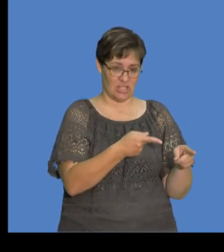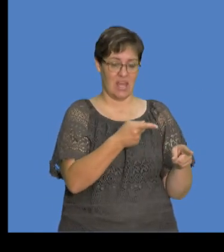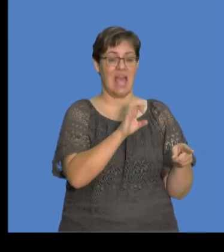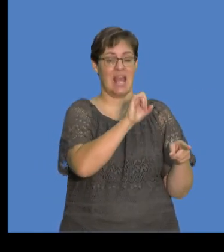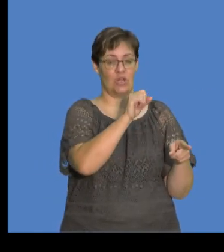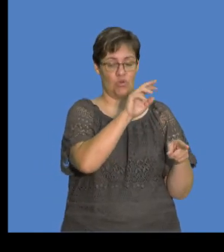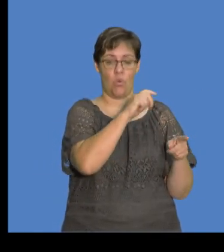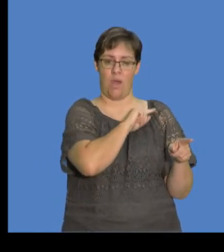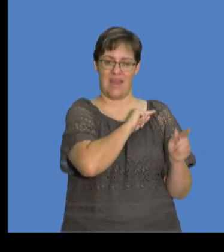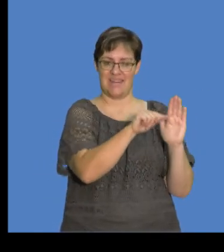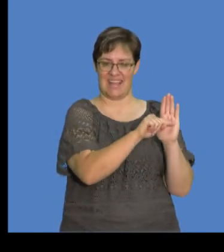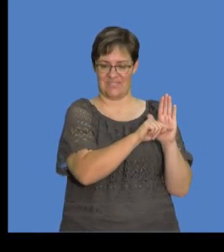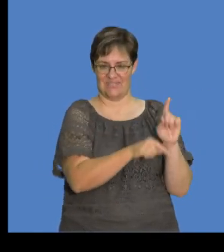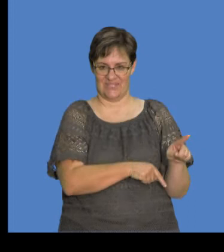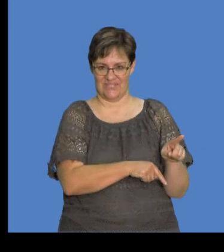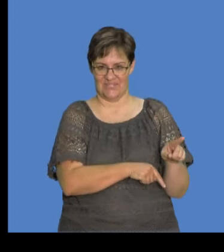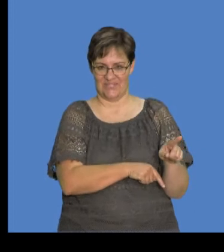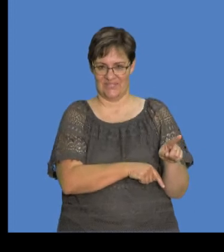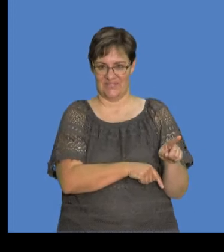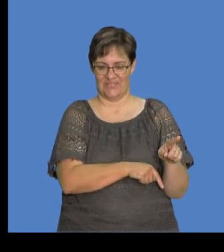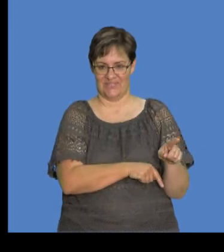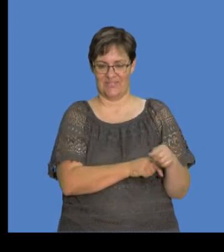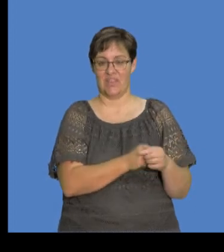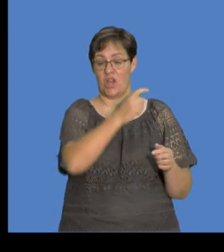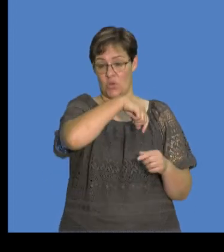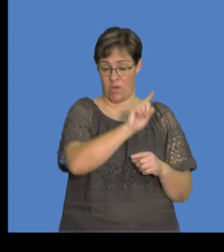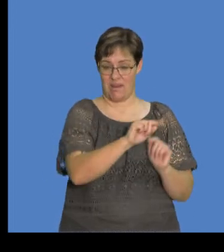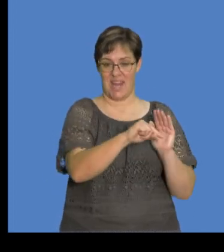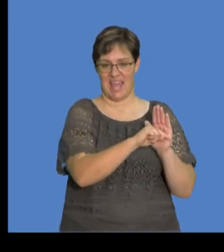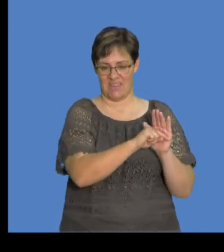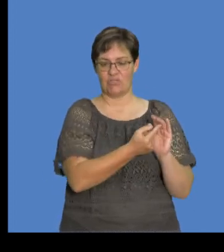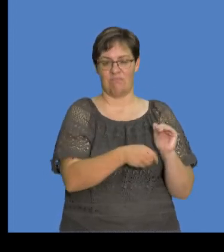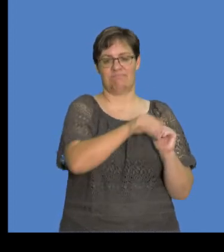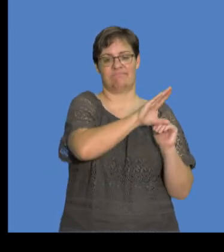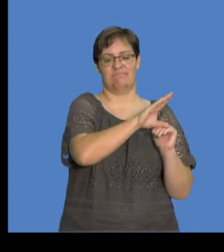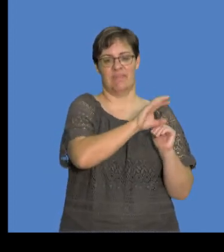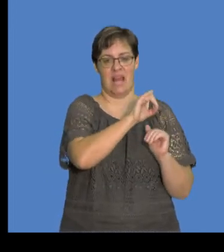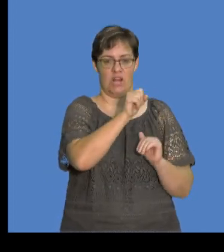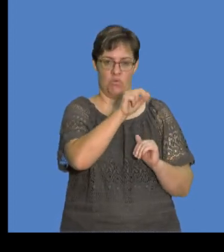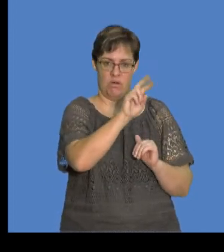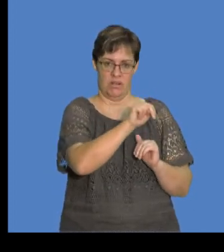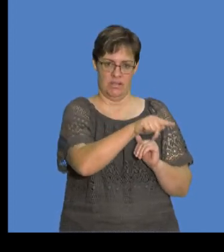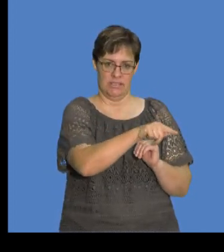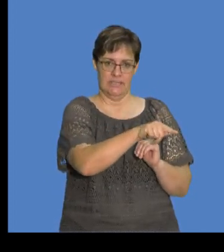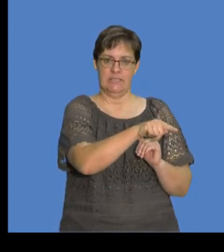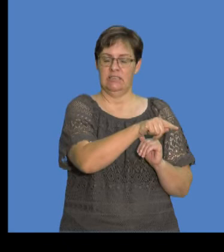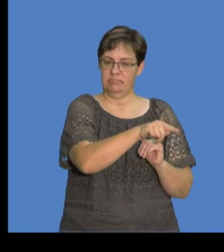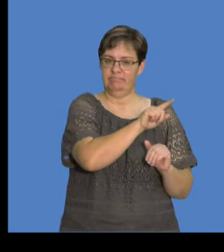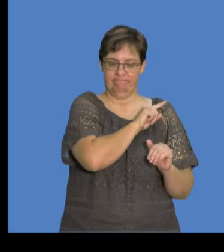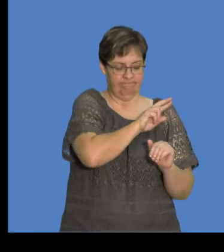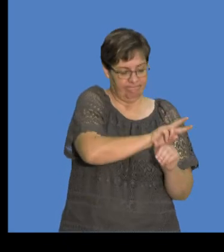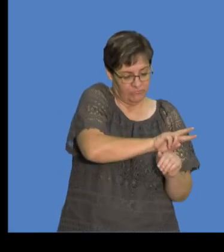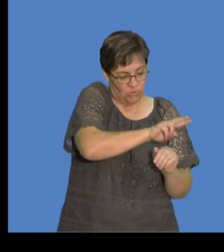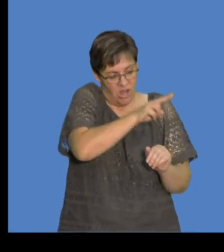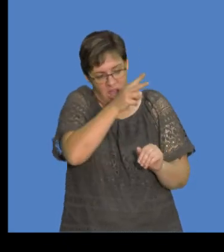quickly go back to that, you see this one has got excess electrons Q1, okay? So that's why electrons are transferred